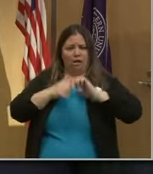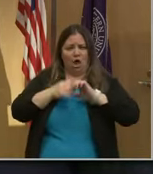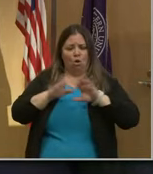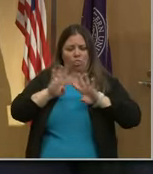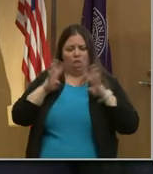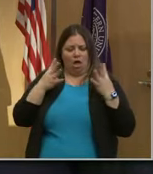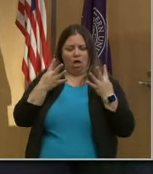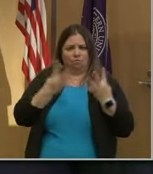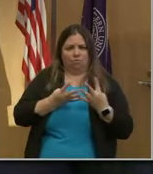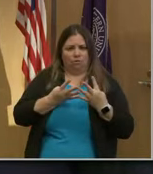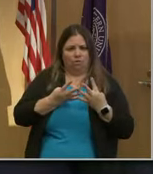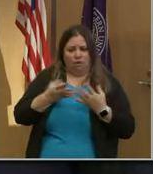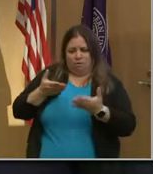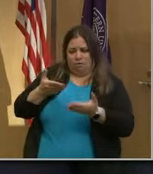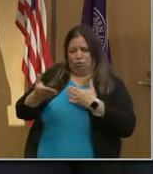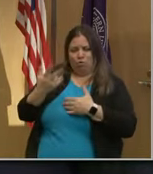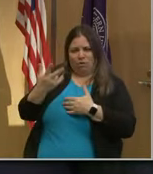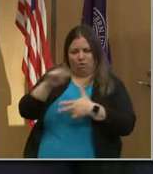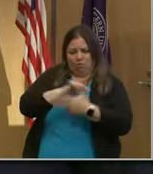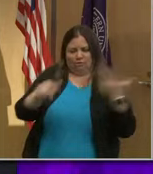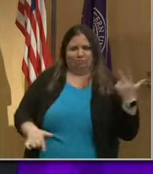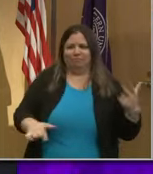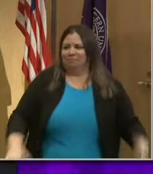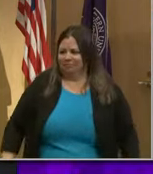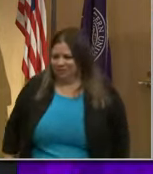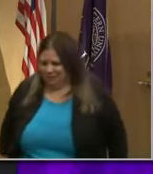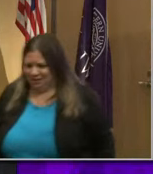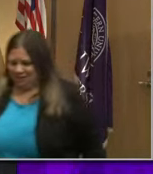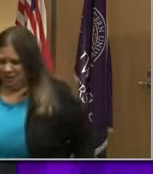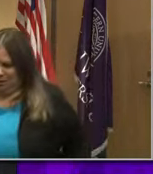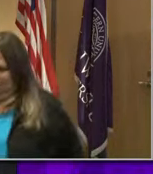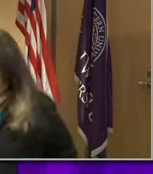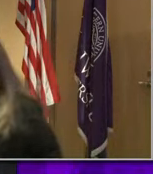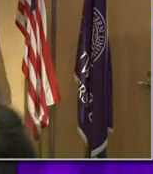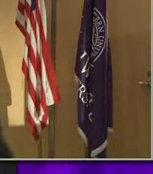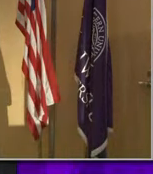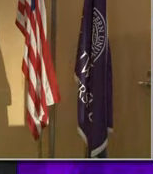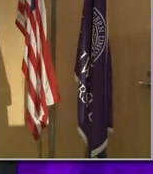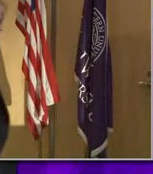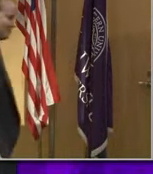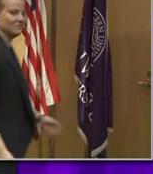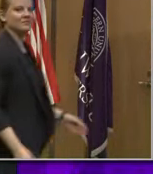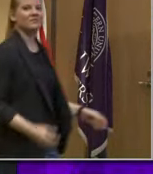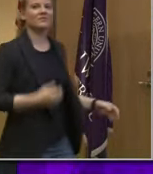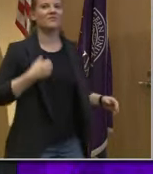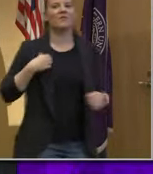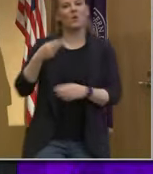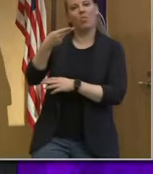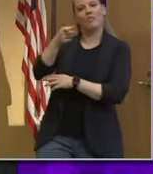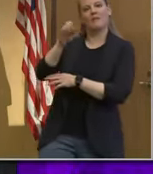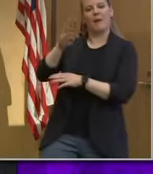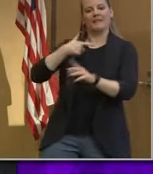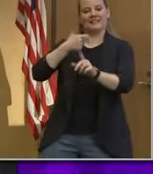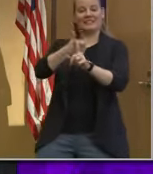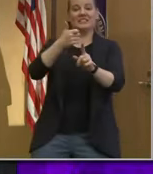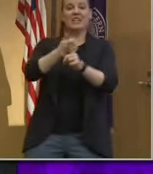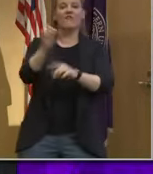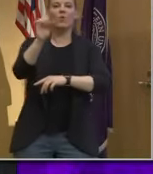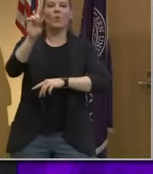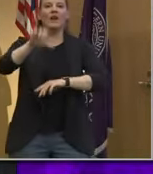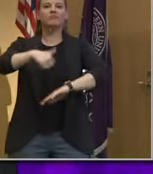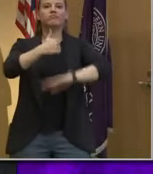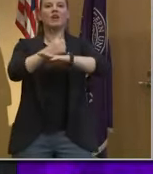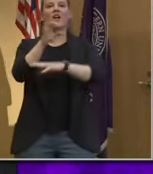hub interface with the three institutions? Yeah, so the hub itself will be based in Fulton Market. So in